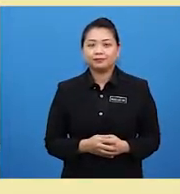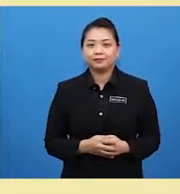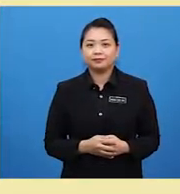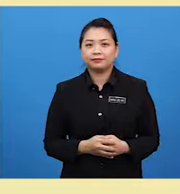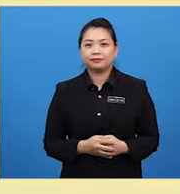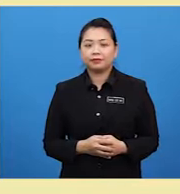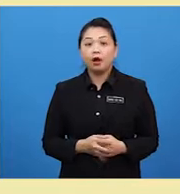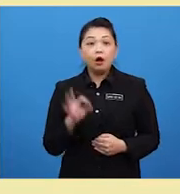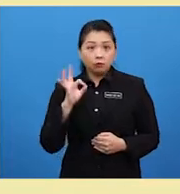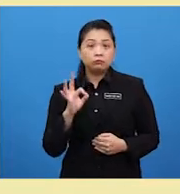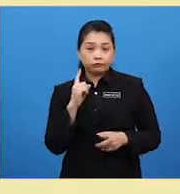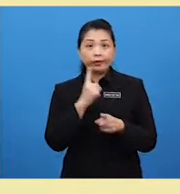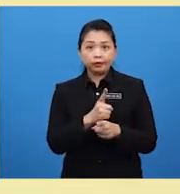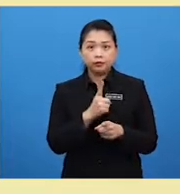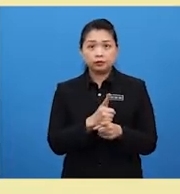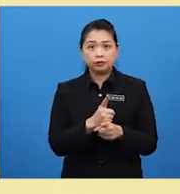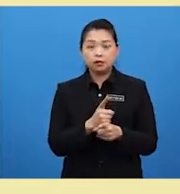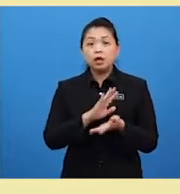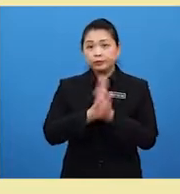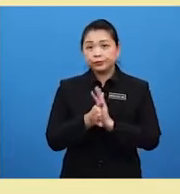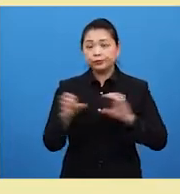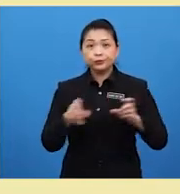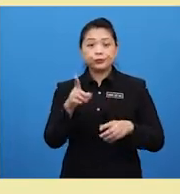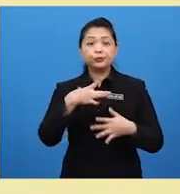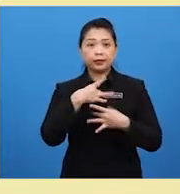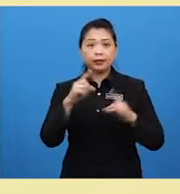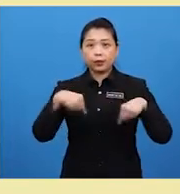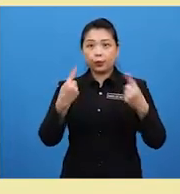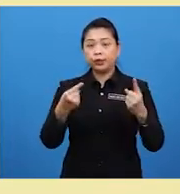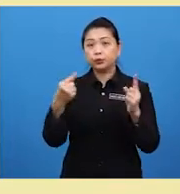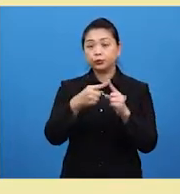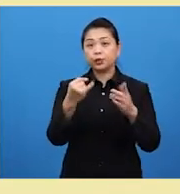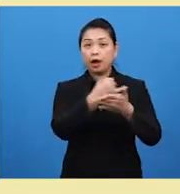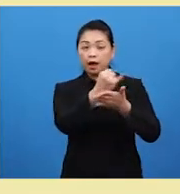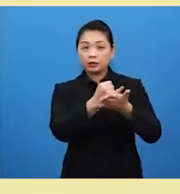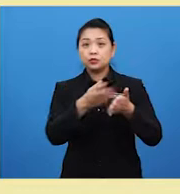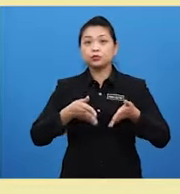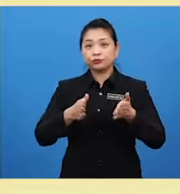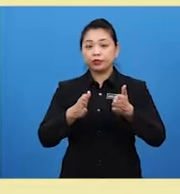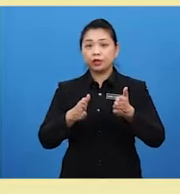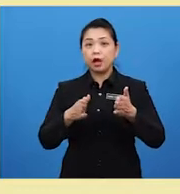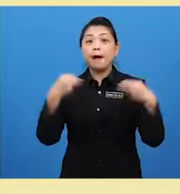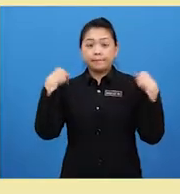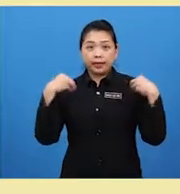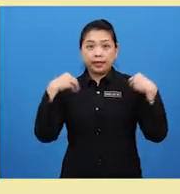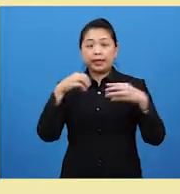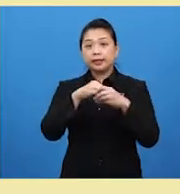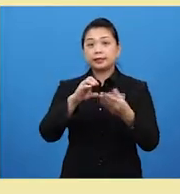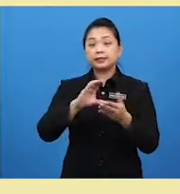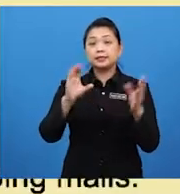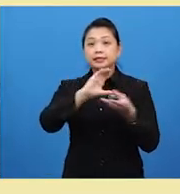Oh, really? So, do you like going to the art street market in the city centre?